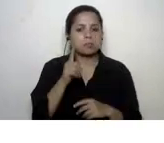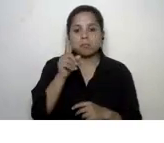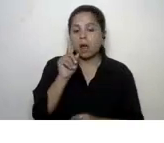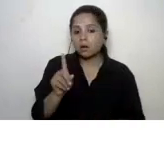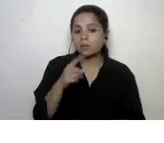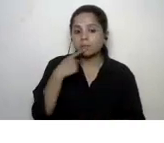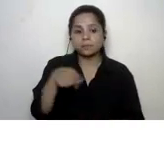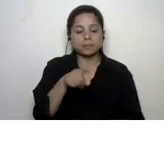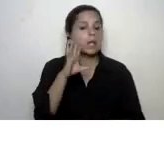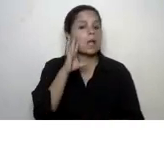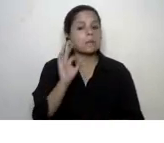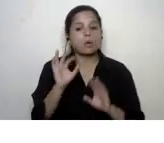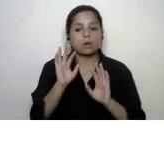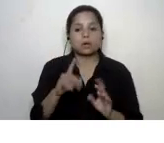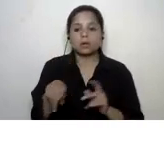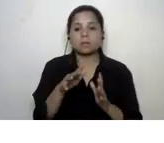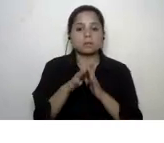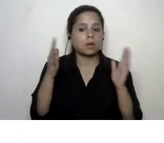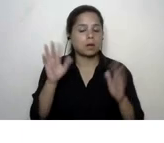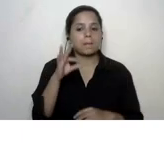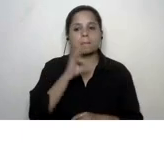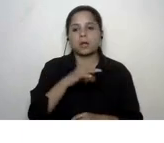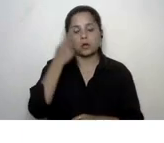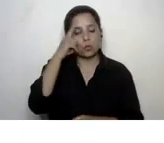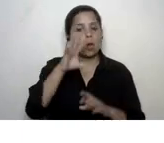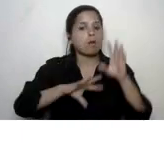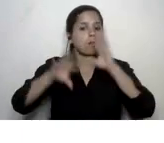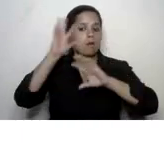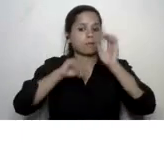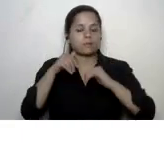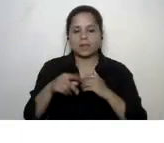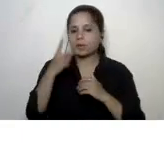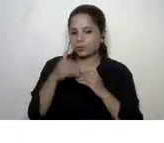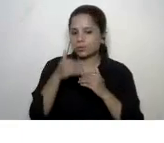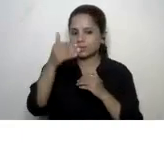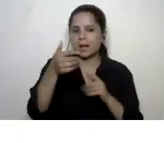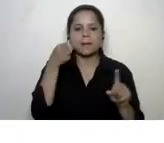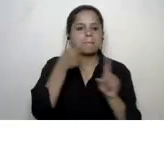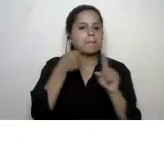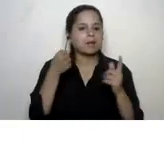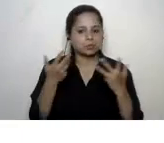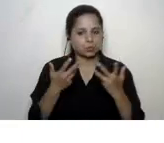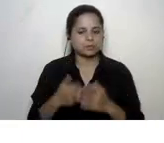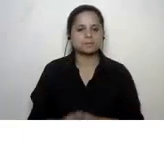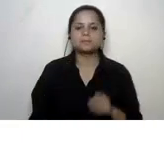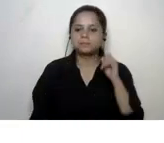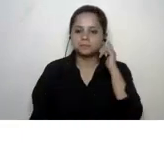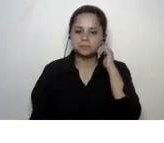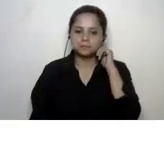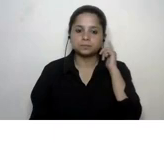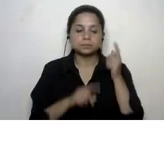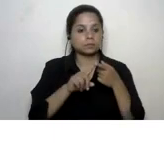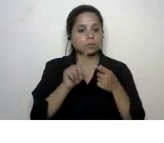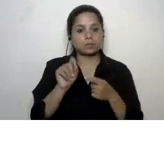significant and it has a lot of benefit for the learners so let's look at some of the impacts the first